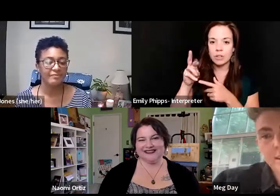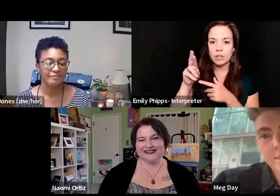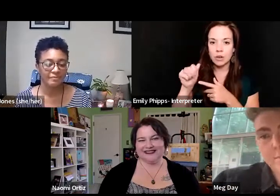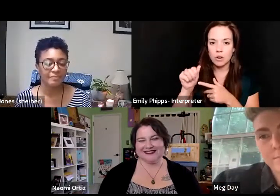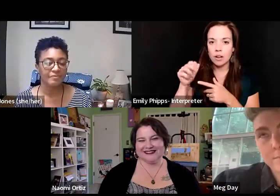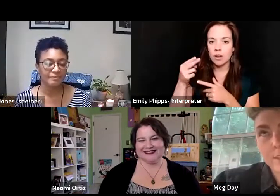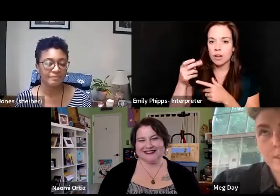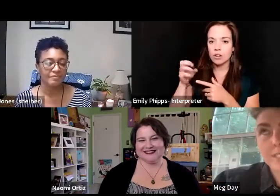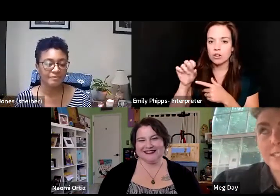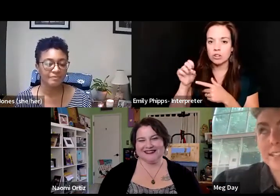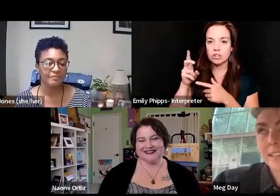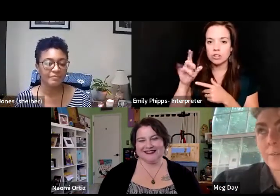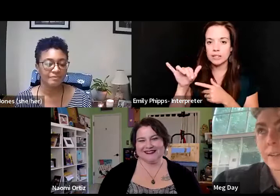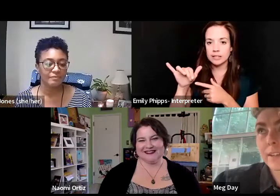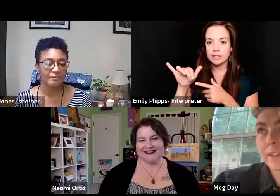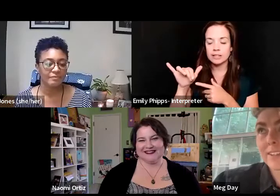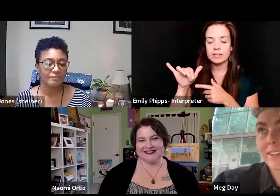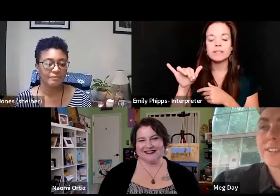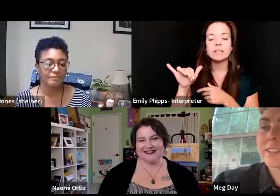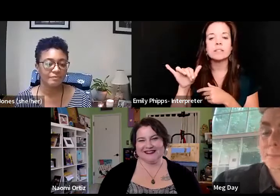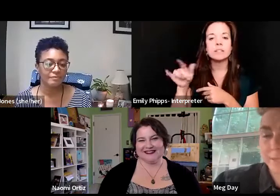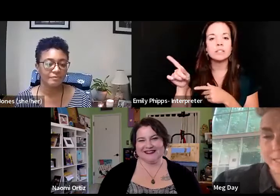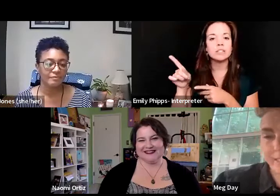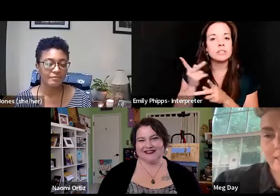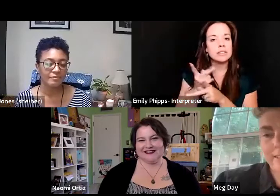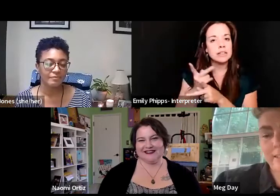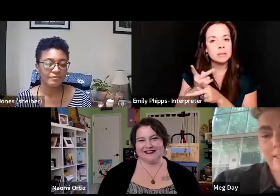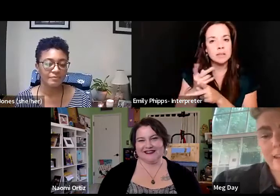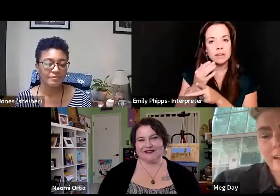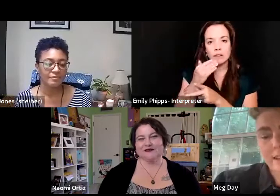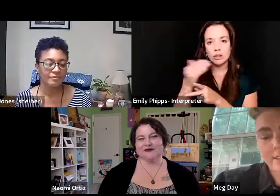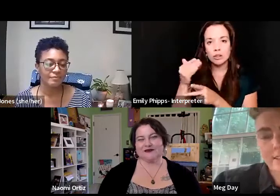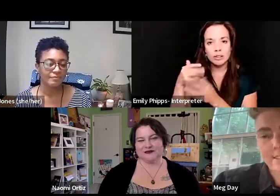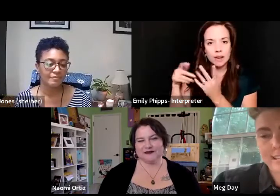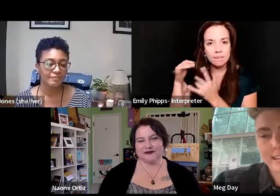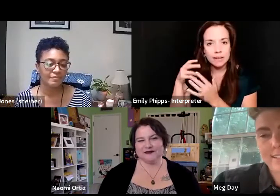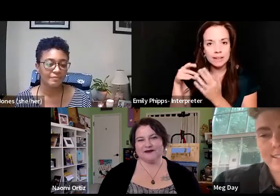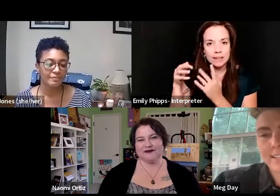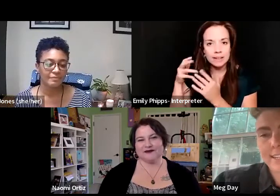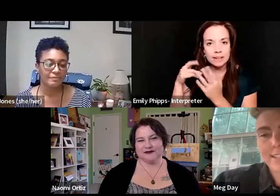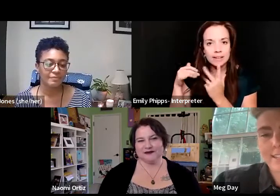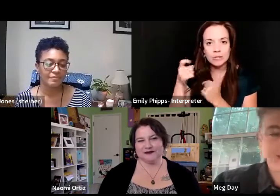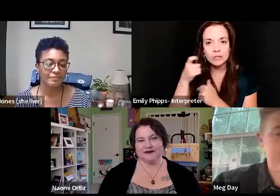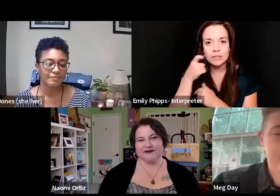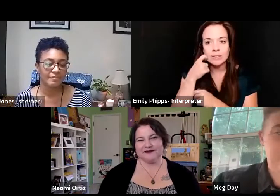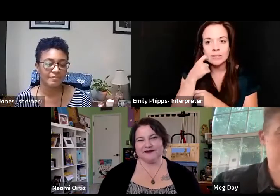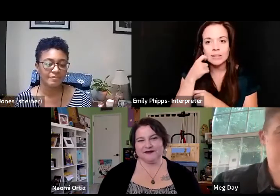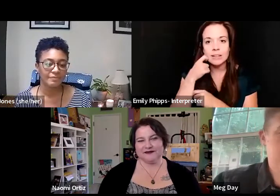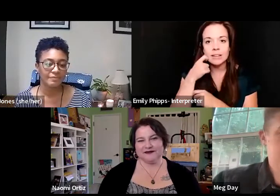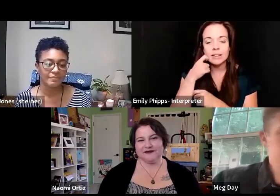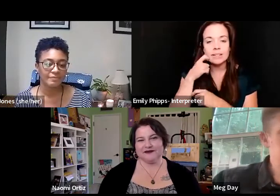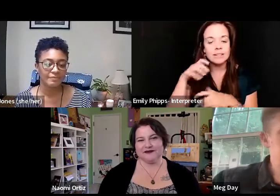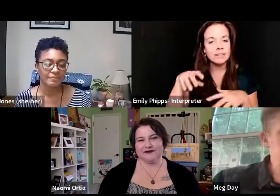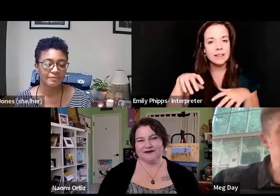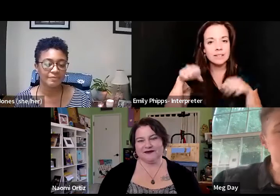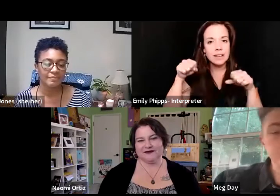who is keeping good company these days as I take up